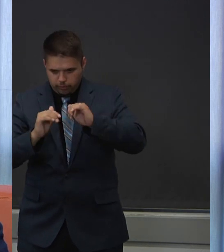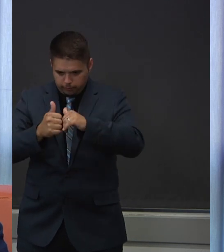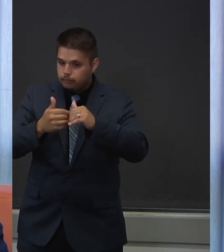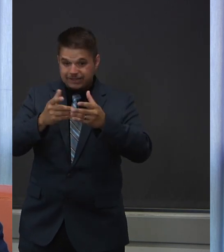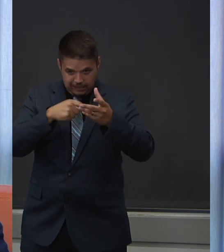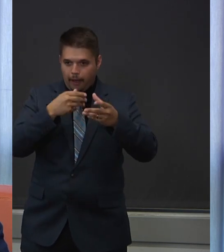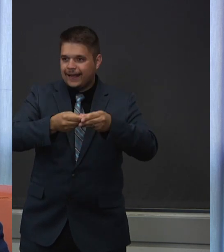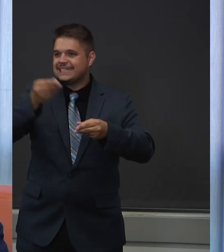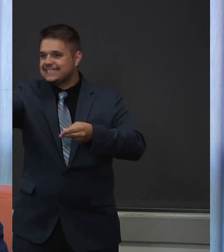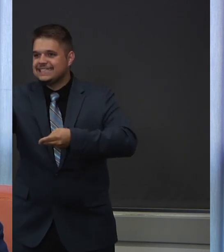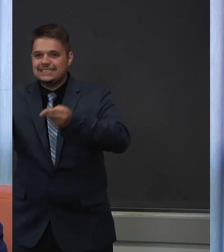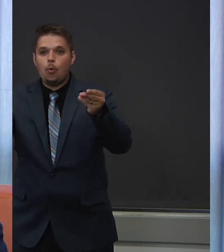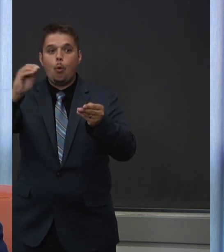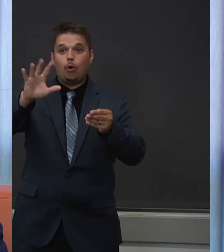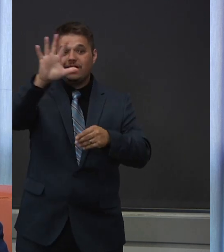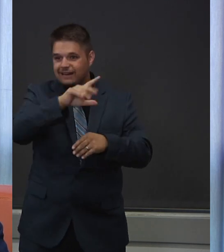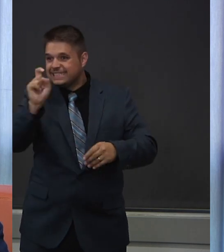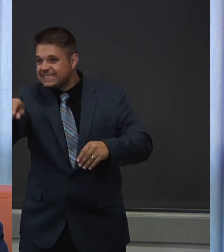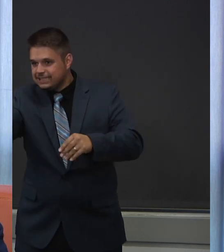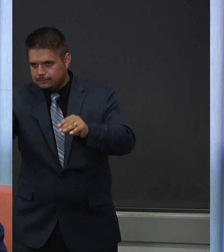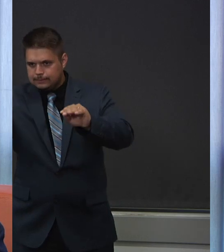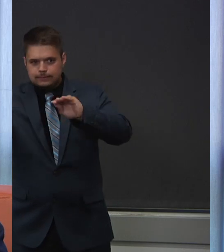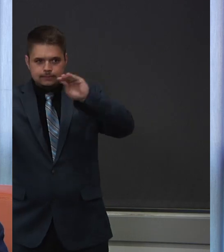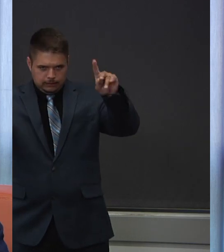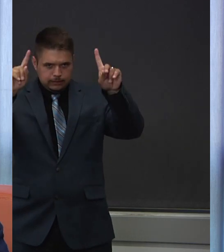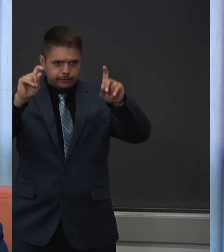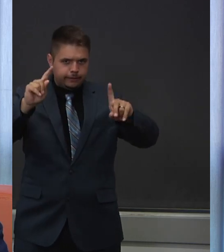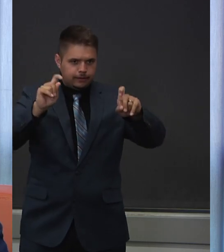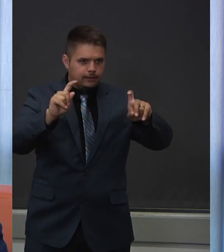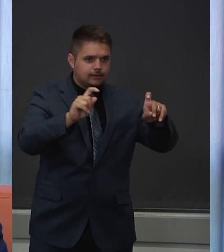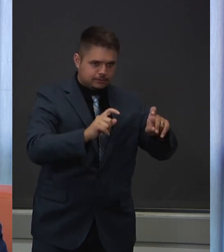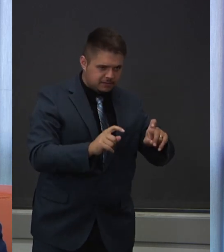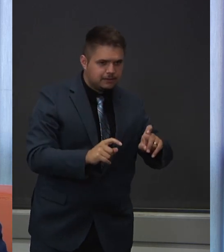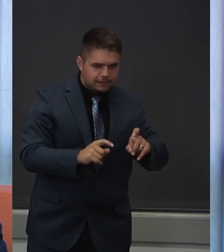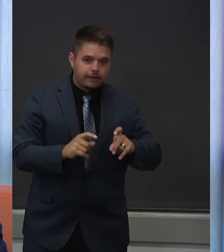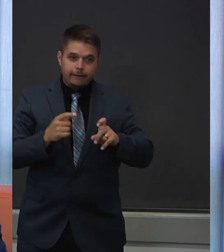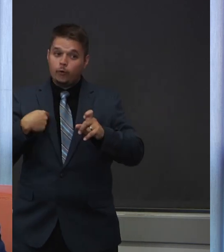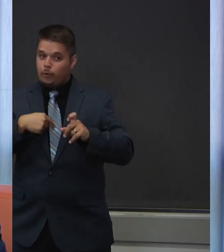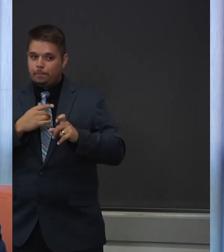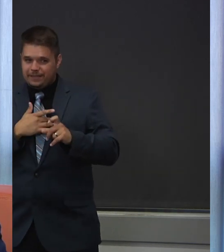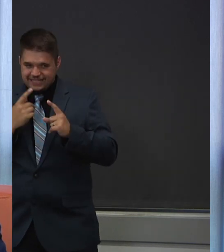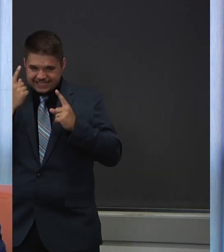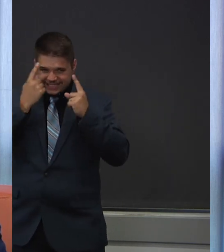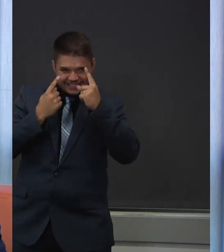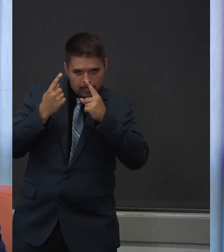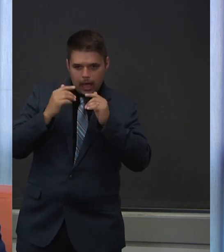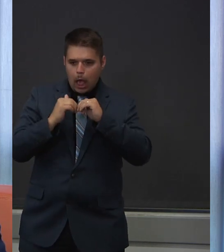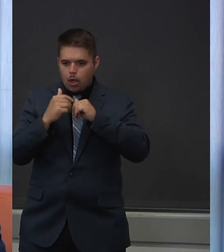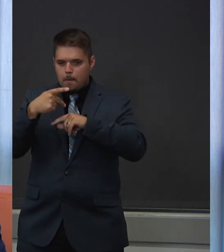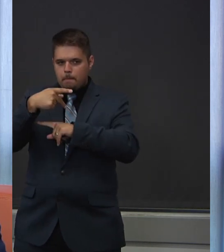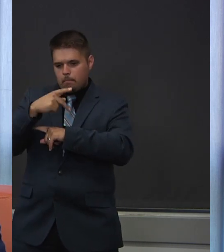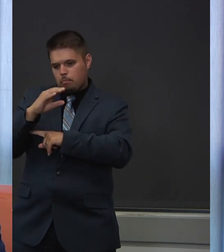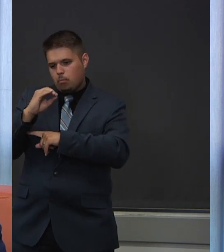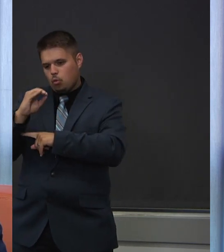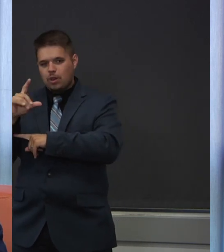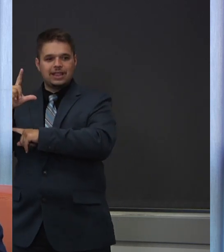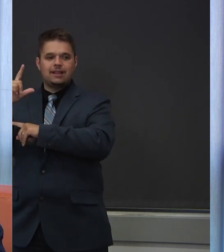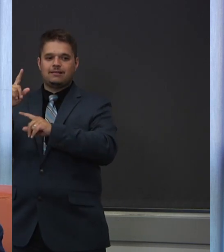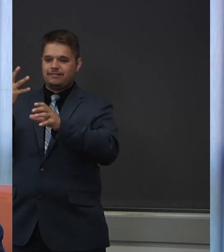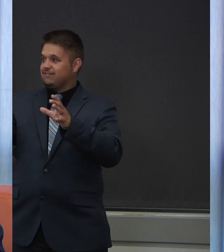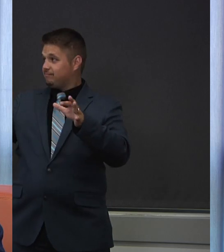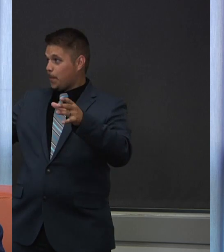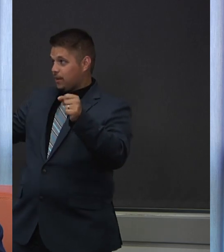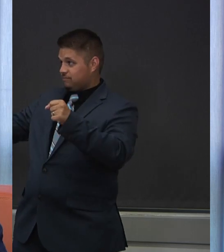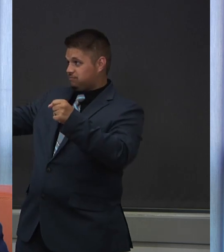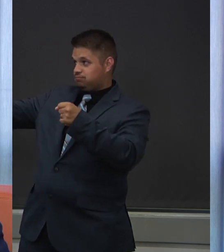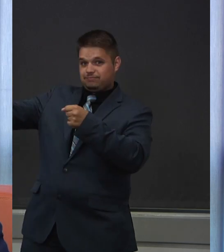to explore, as I mentioned, the pool testing, but also antigen testing and some other new testing options that are going to